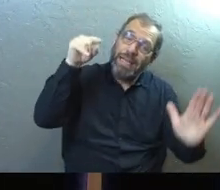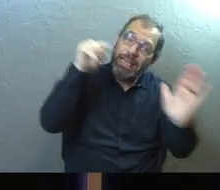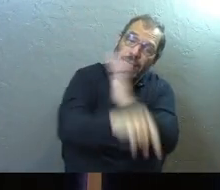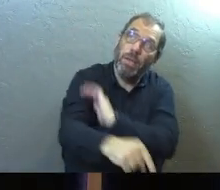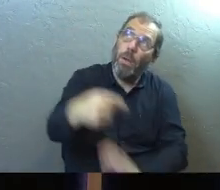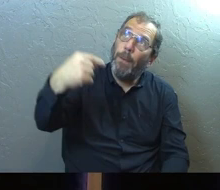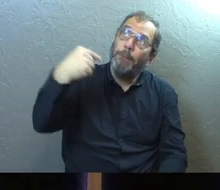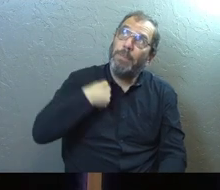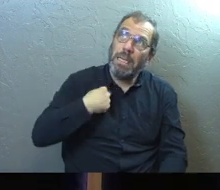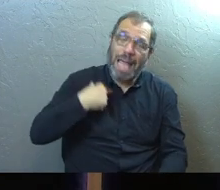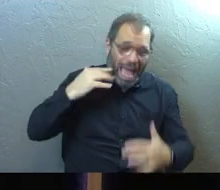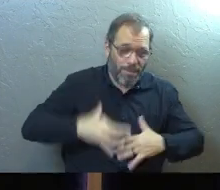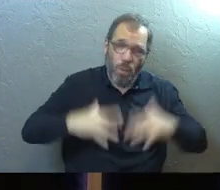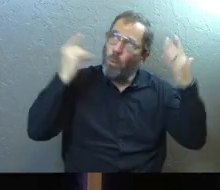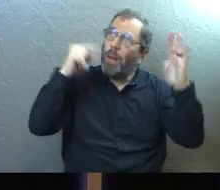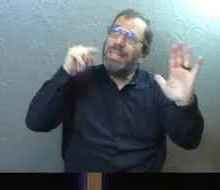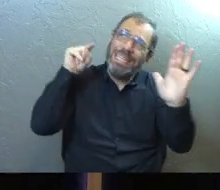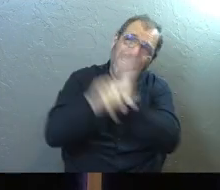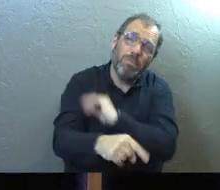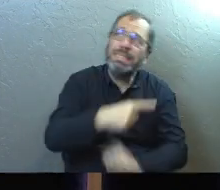kill him because he is so overwhelmed.